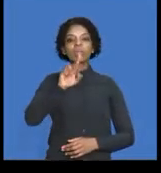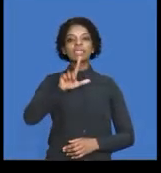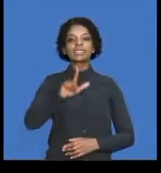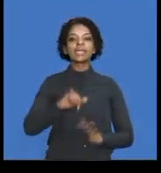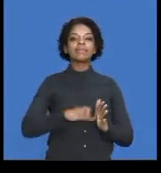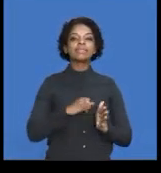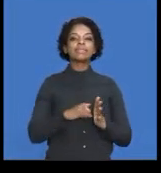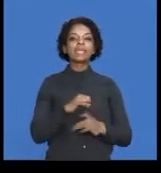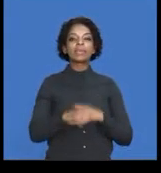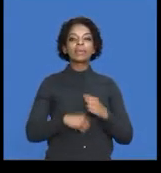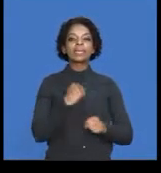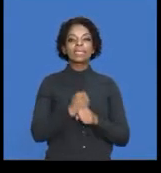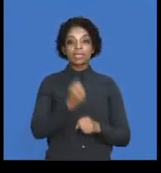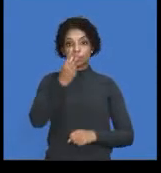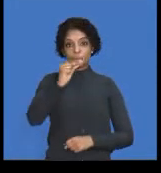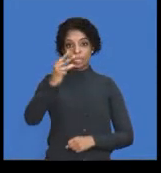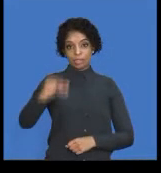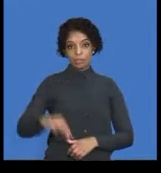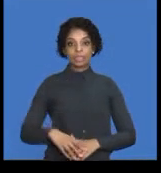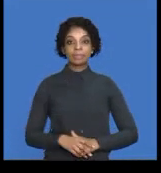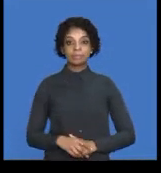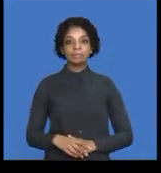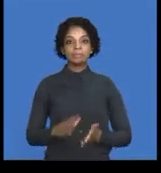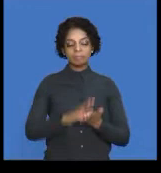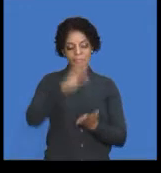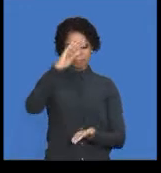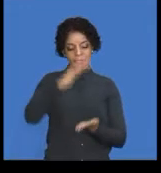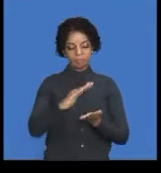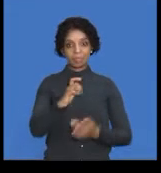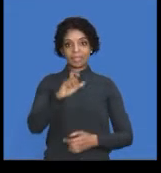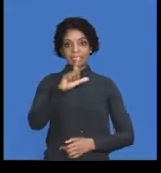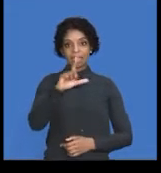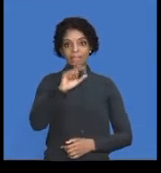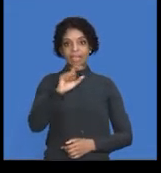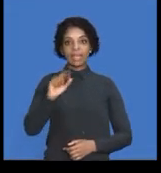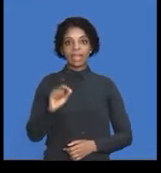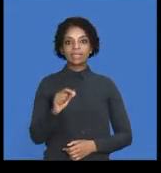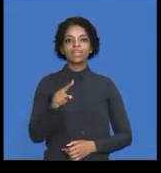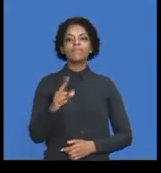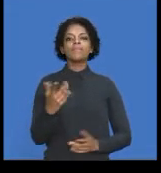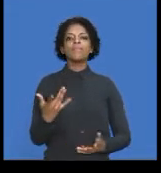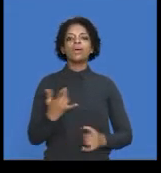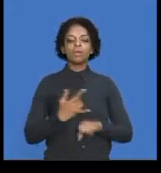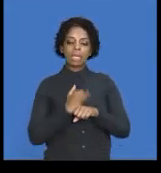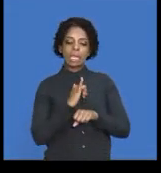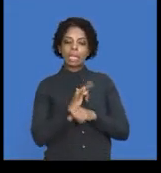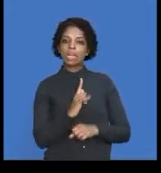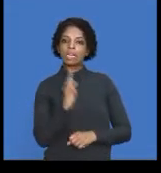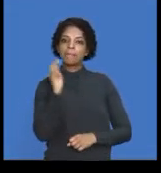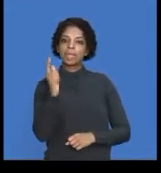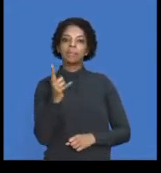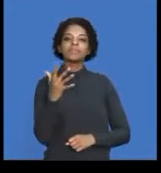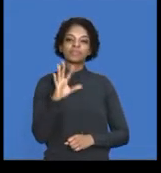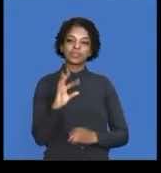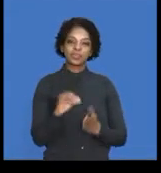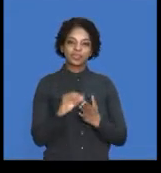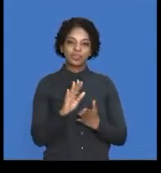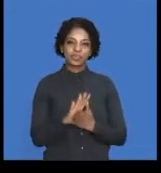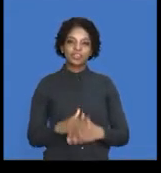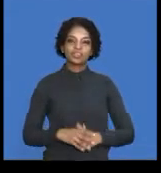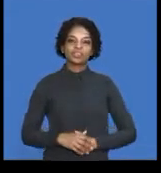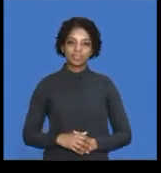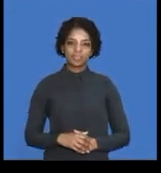February 2020. A discount of 700 Rand for early payment was also recorded.